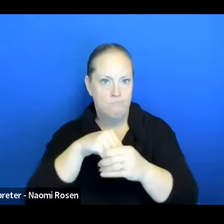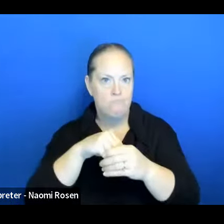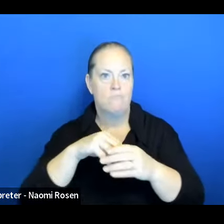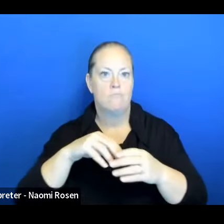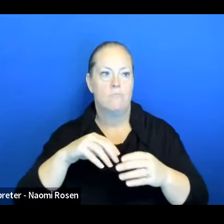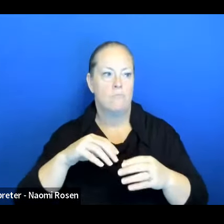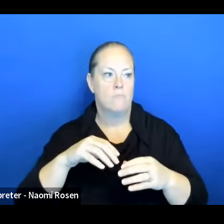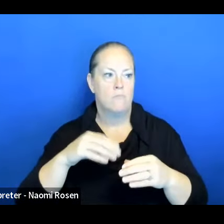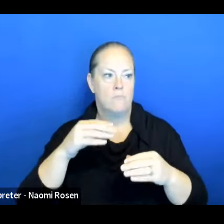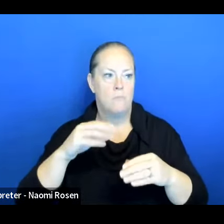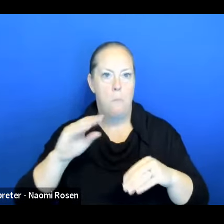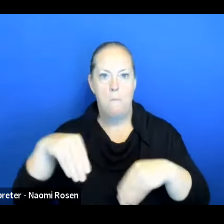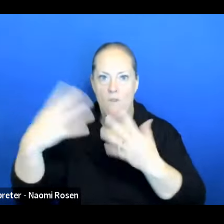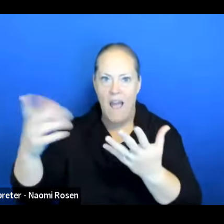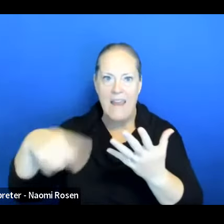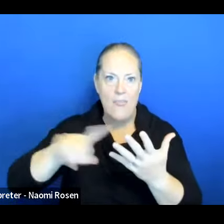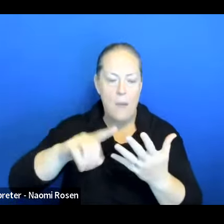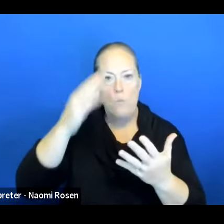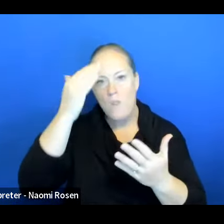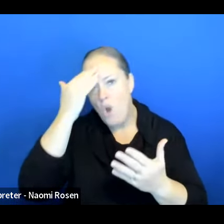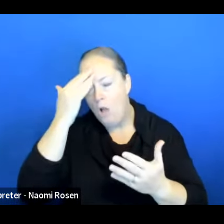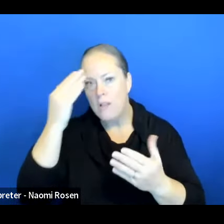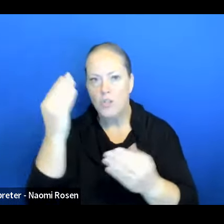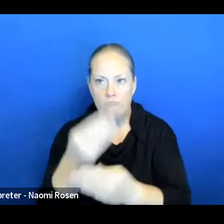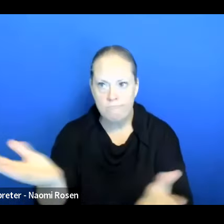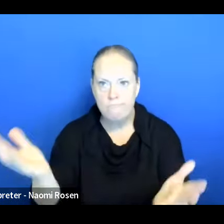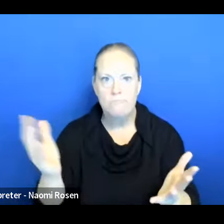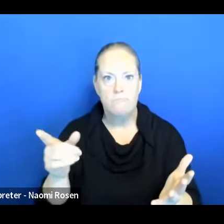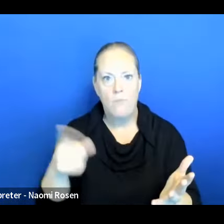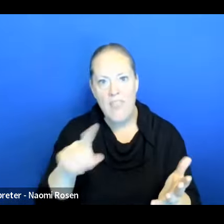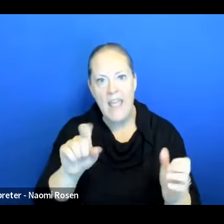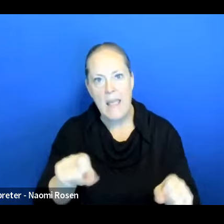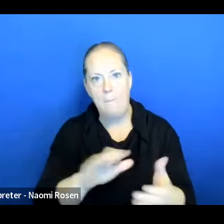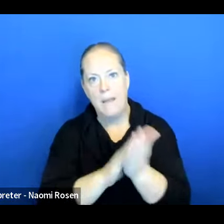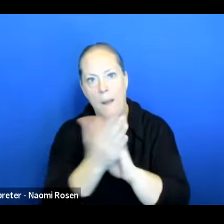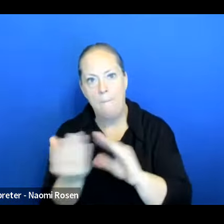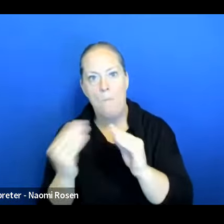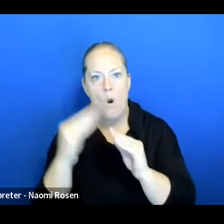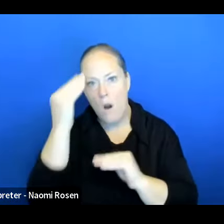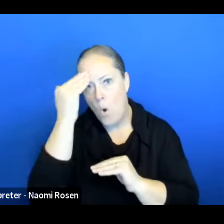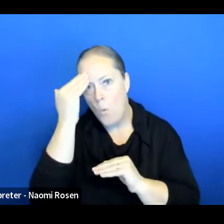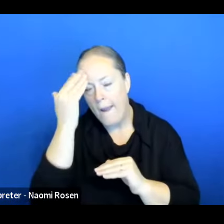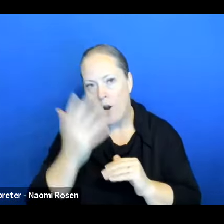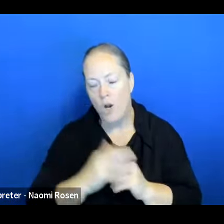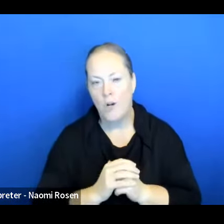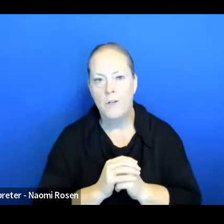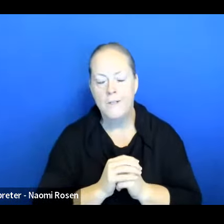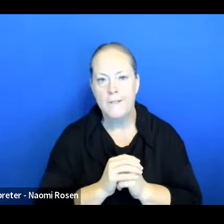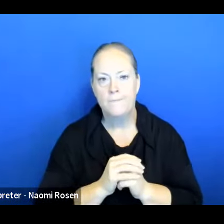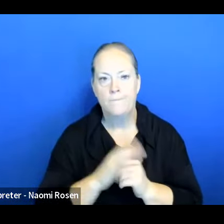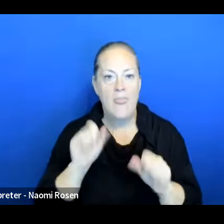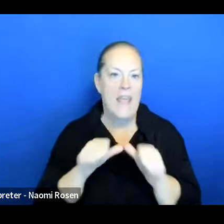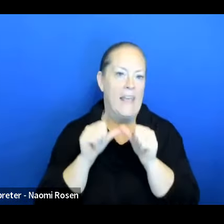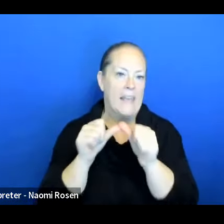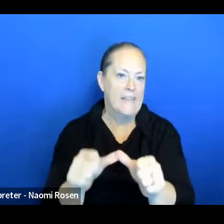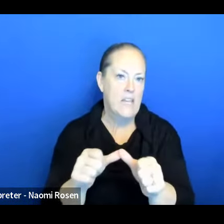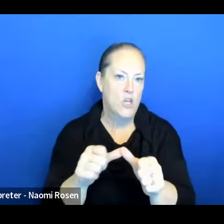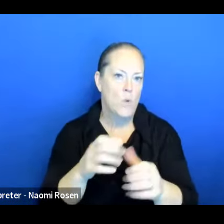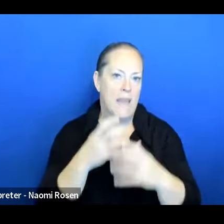awareness to, you know, to what is it to be nutritious so that, that they continue that diet.